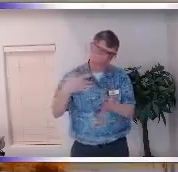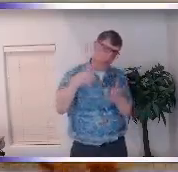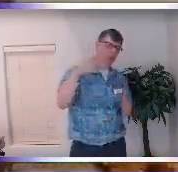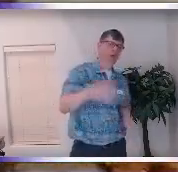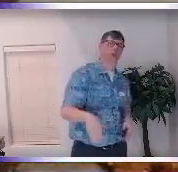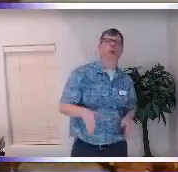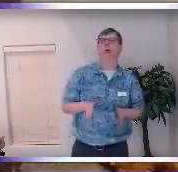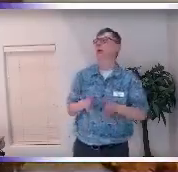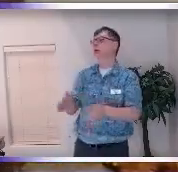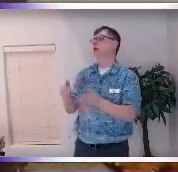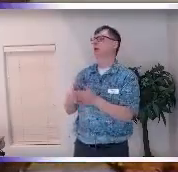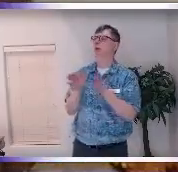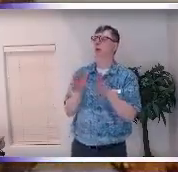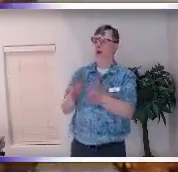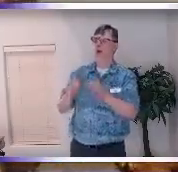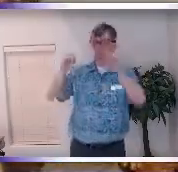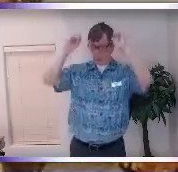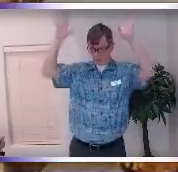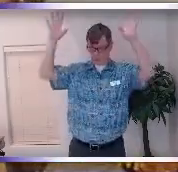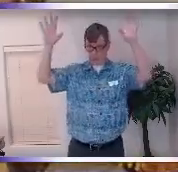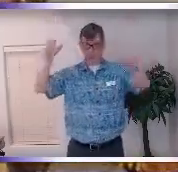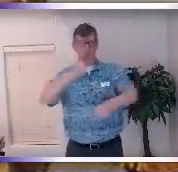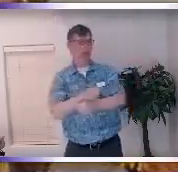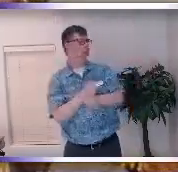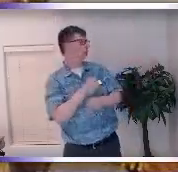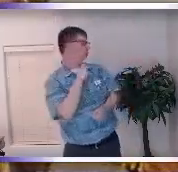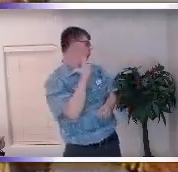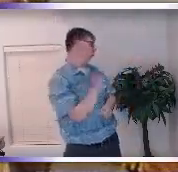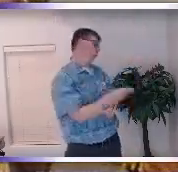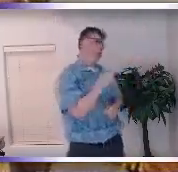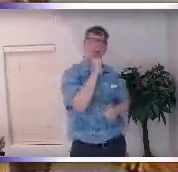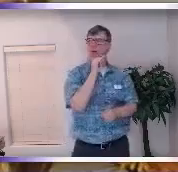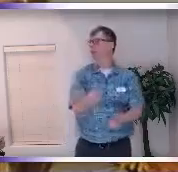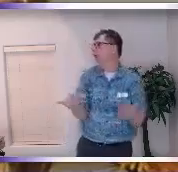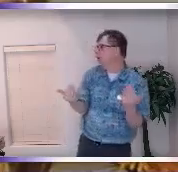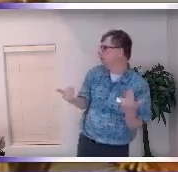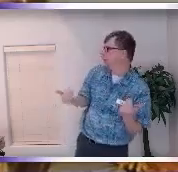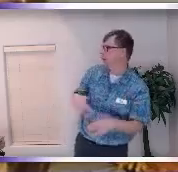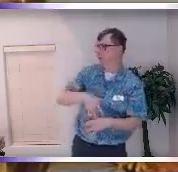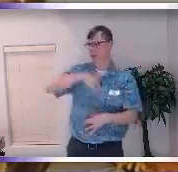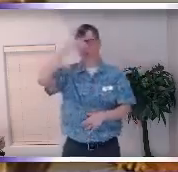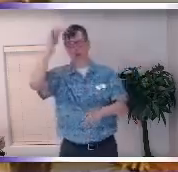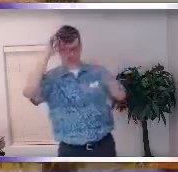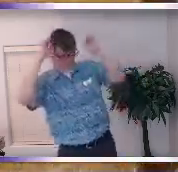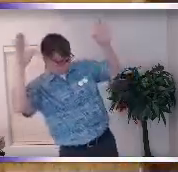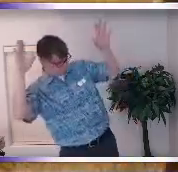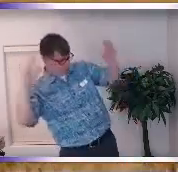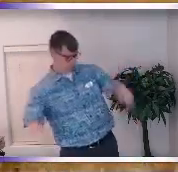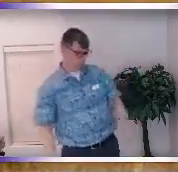starts us on a path to the spiritual awakening which is really what we're all about we want a spiritual awakening a